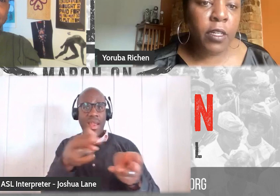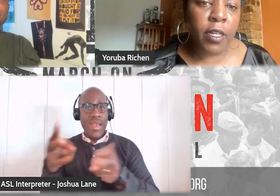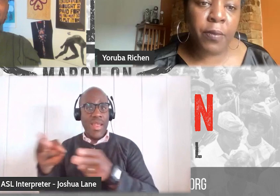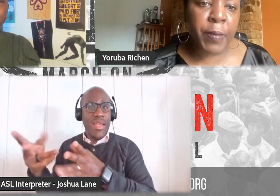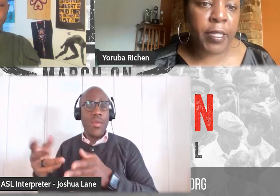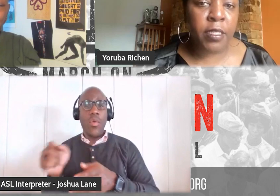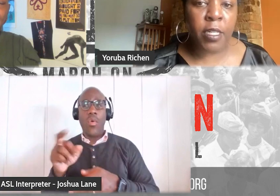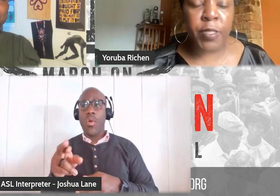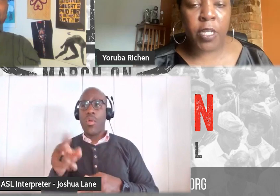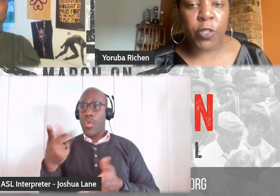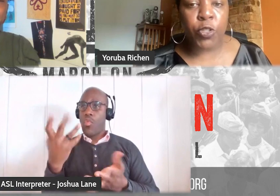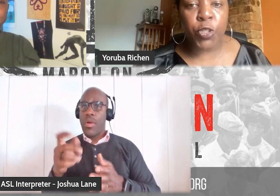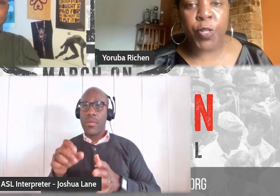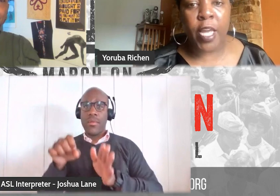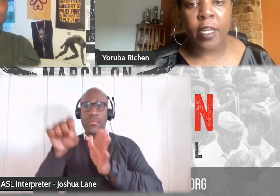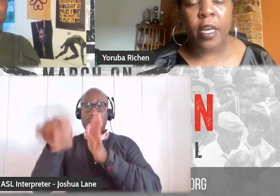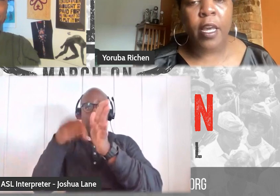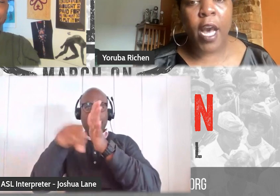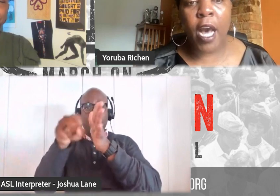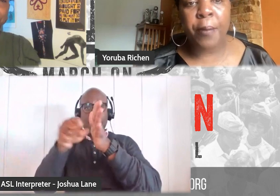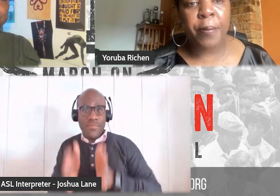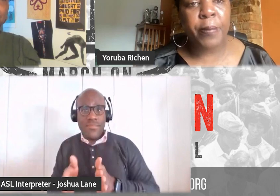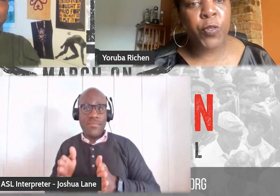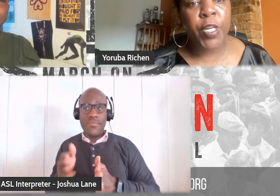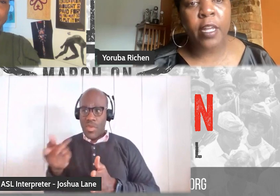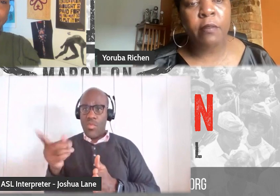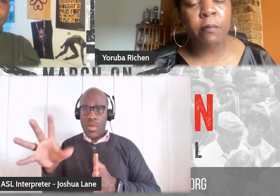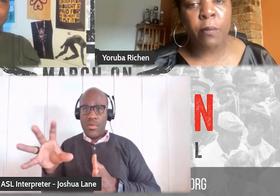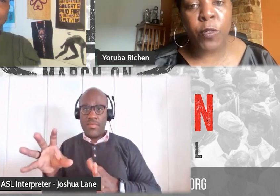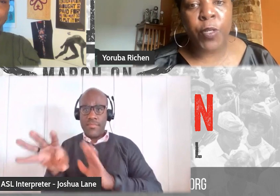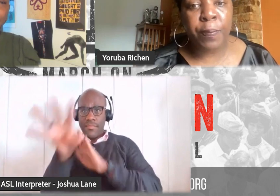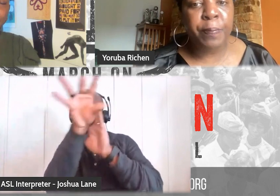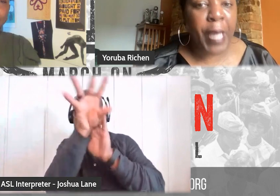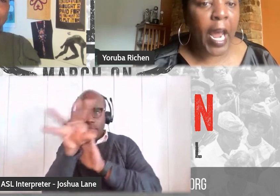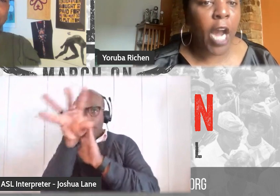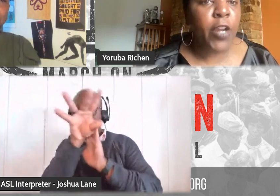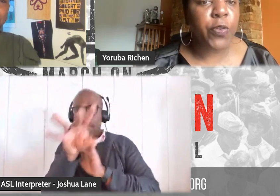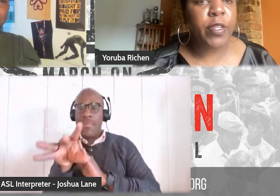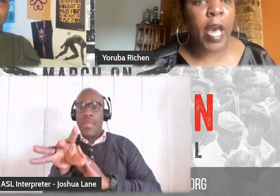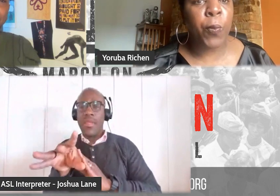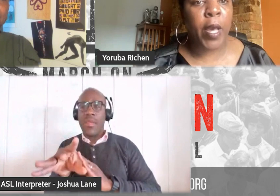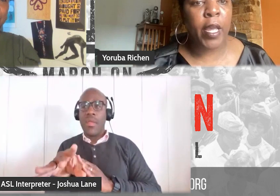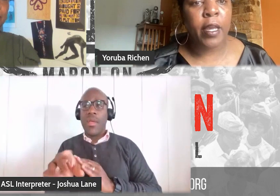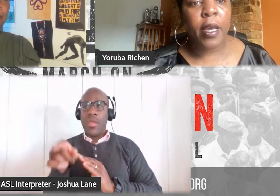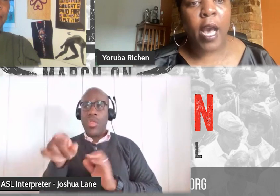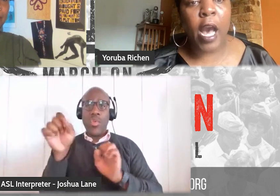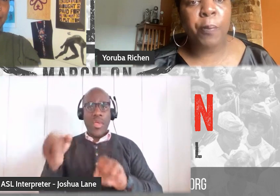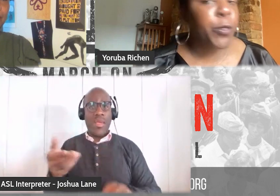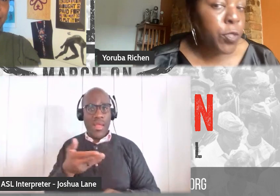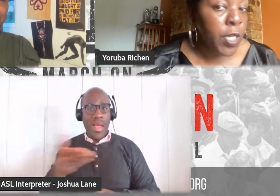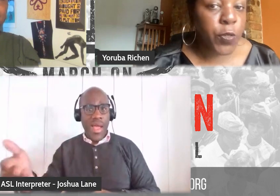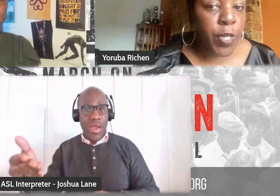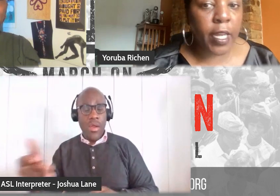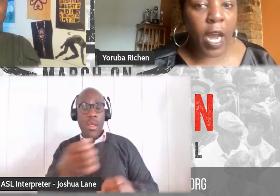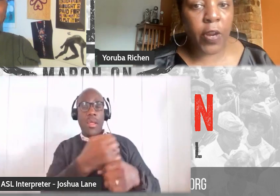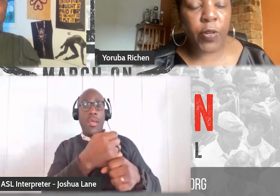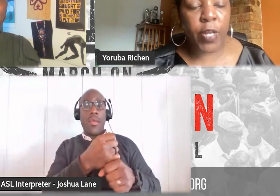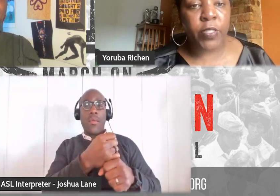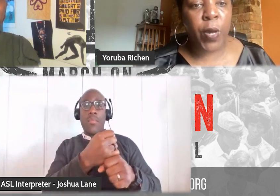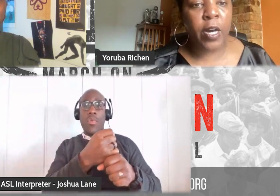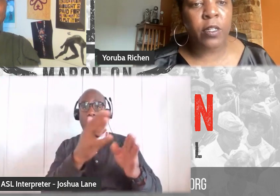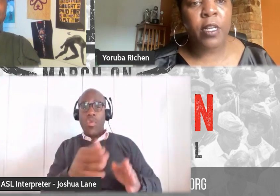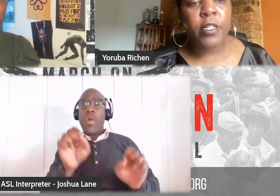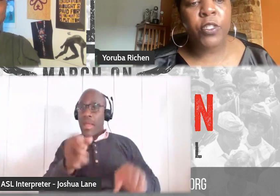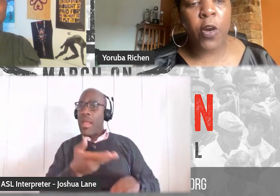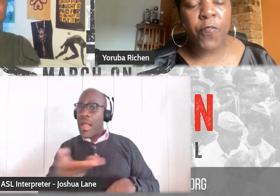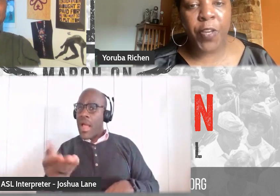being a cinematographer, you know, shooting, you can, you can get hired that way. Producing, you can get hired